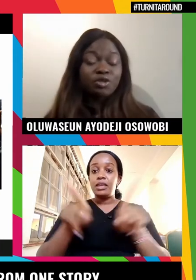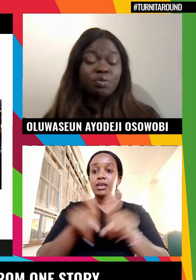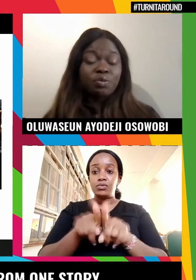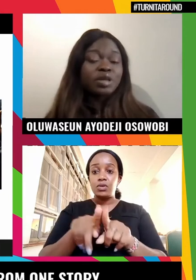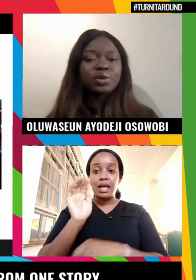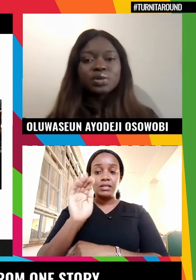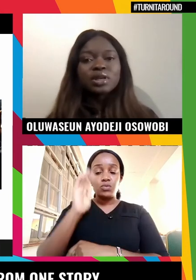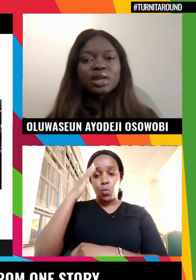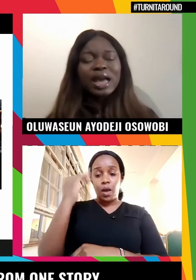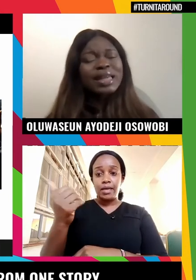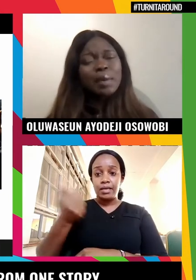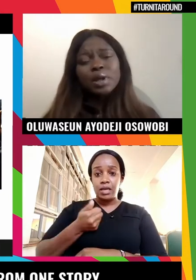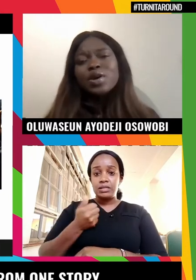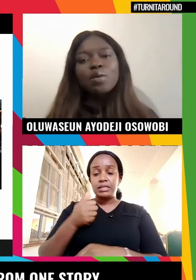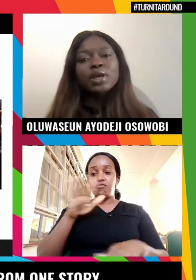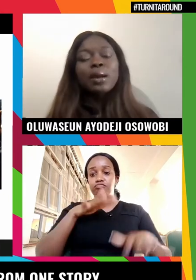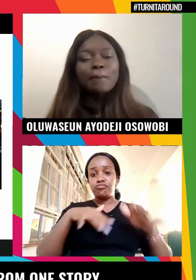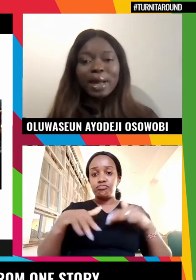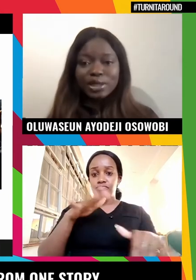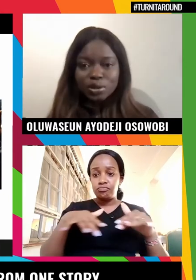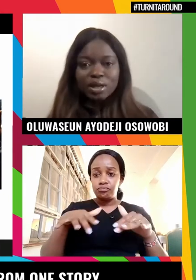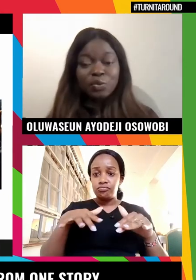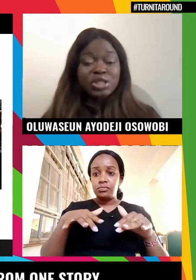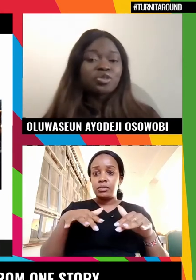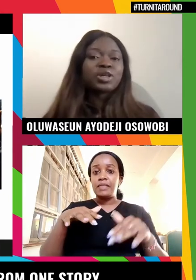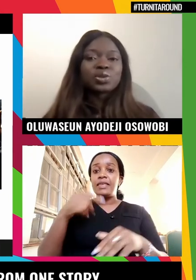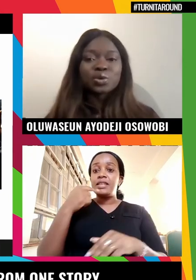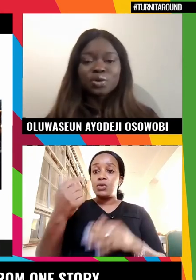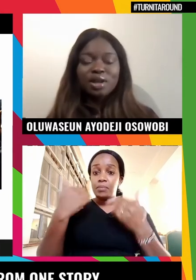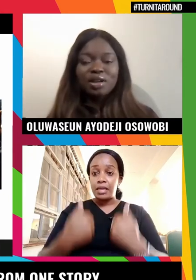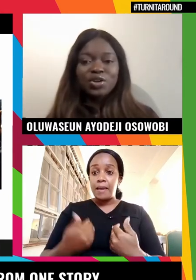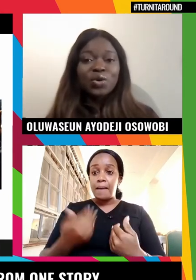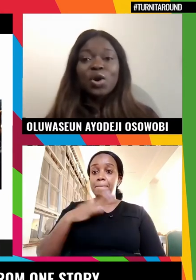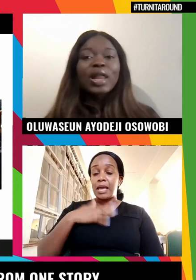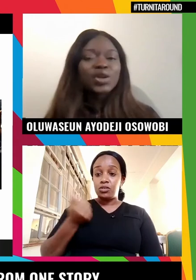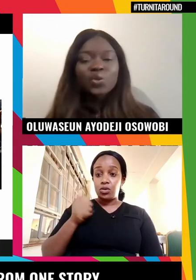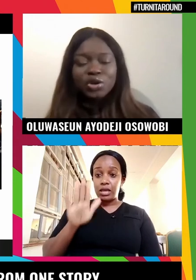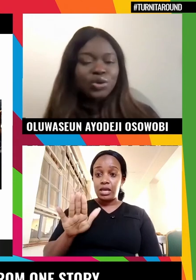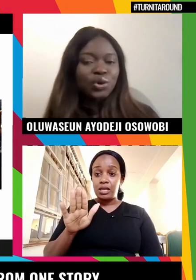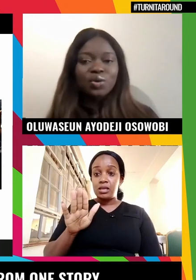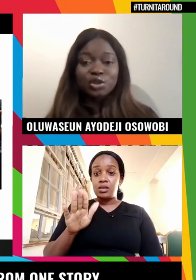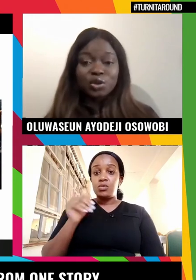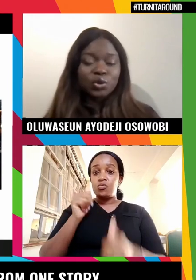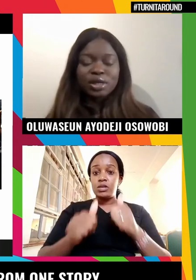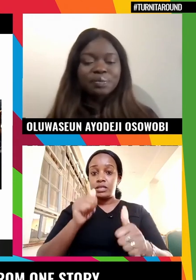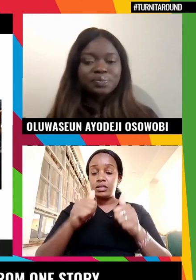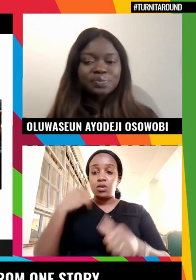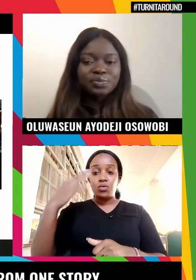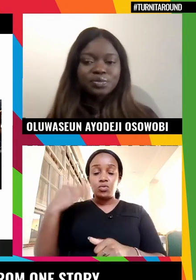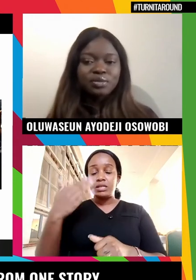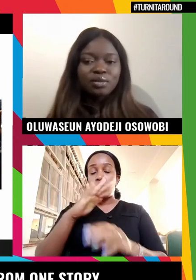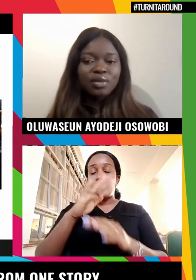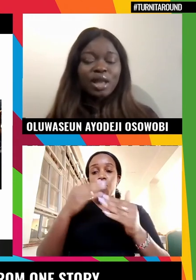shamed for being abused, and they happily call me my daughter, which is a phrase to, you know, call anyone you know your daughter.